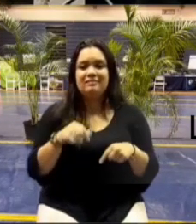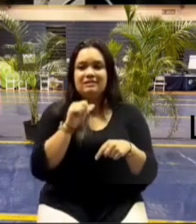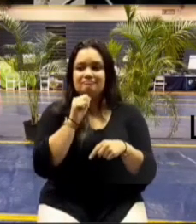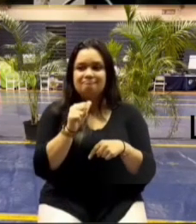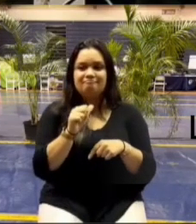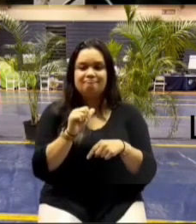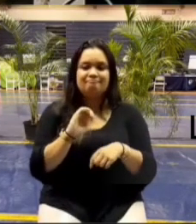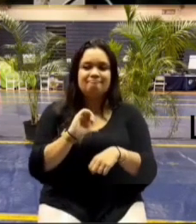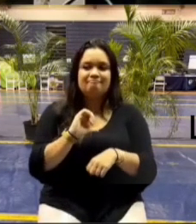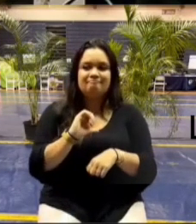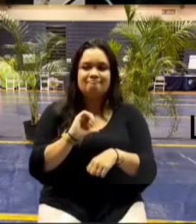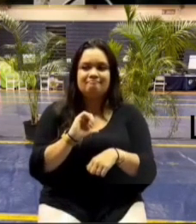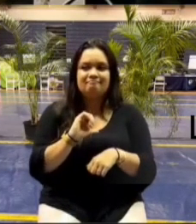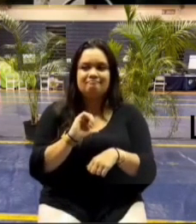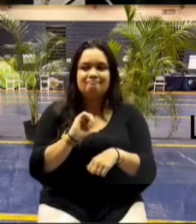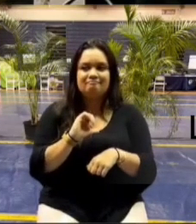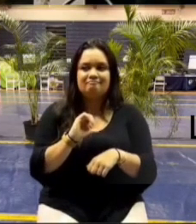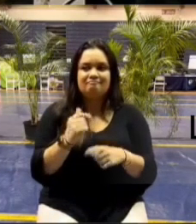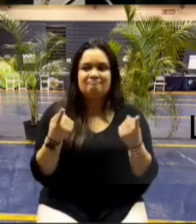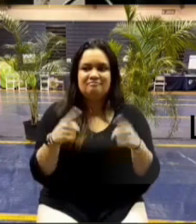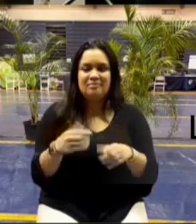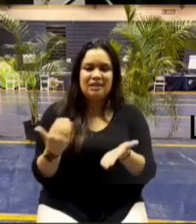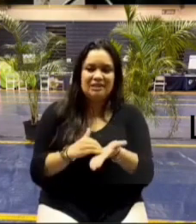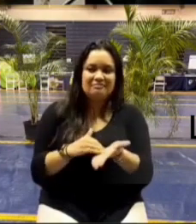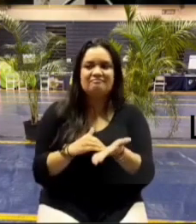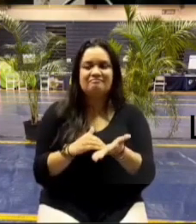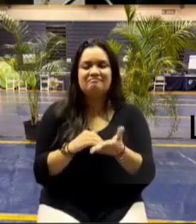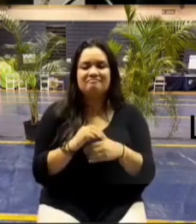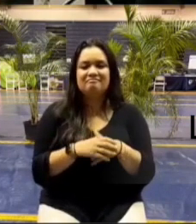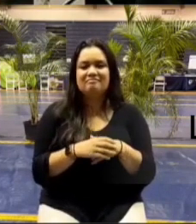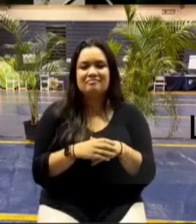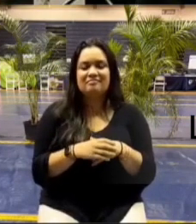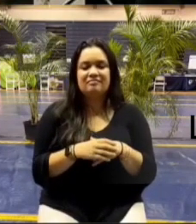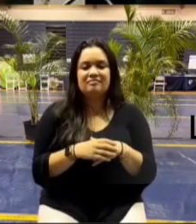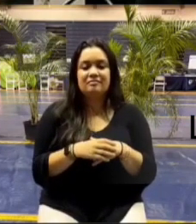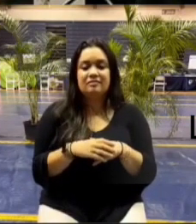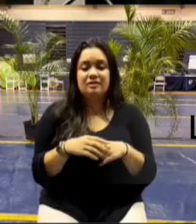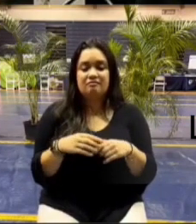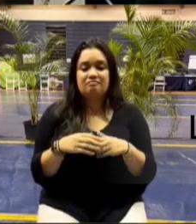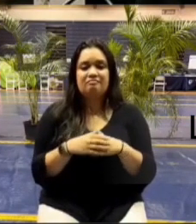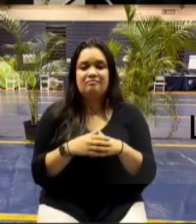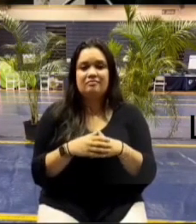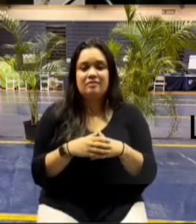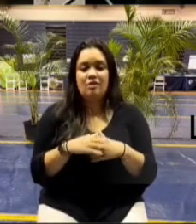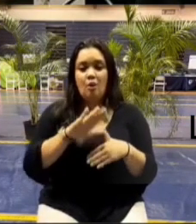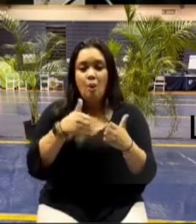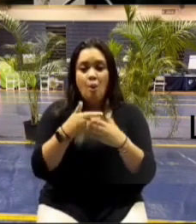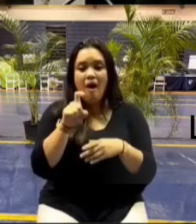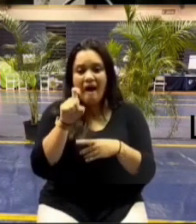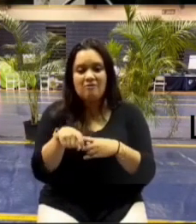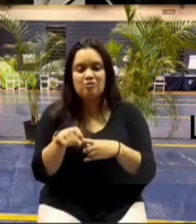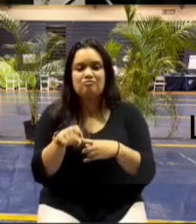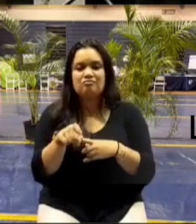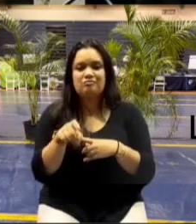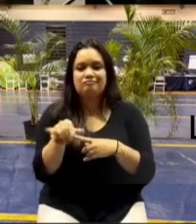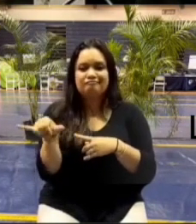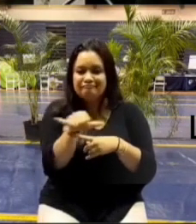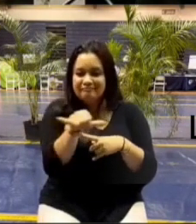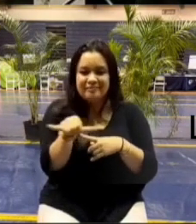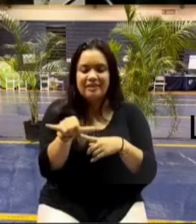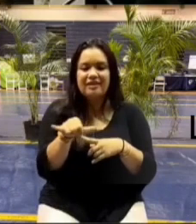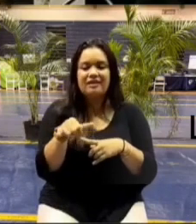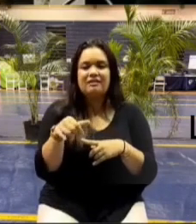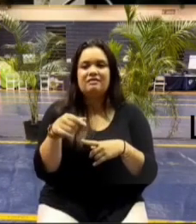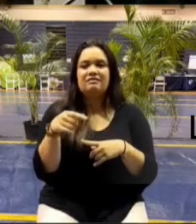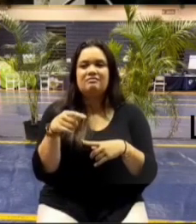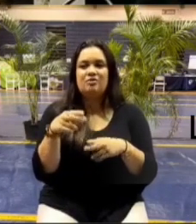there's only precedence if you have a hole in the ground and you're trying to build it for a landfill and all that has to be identical for it to be called